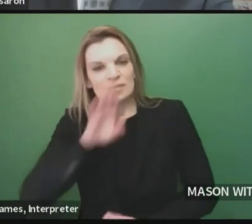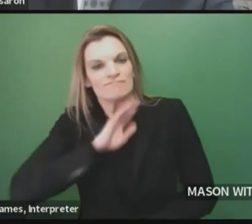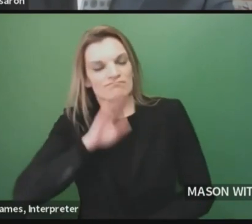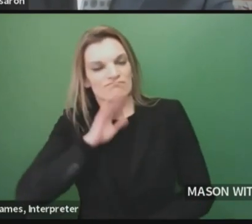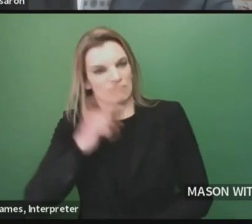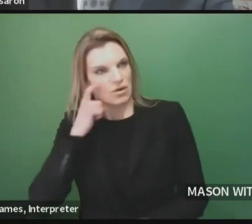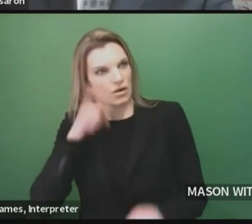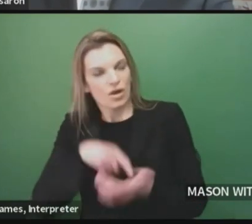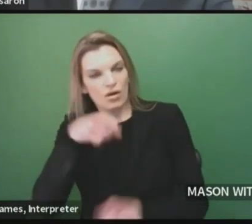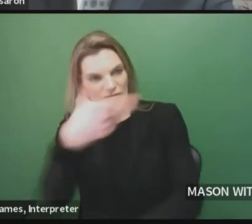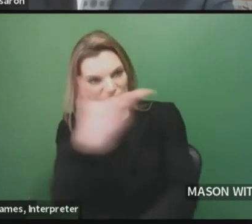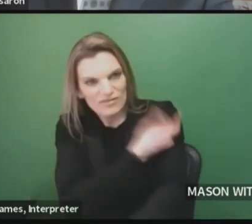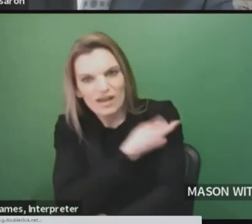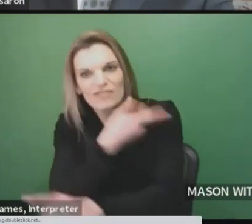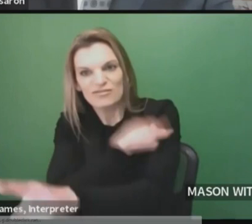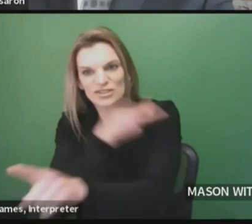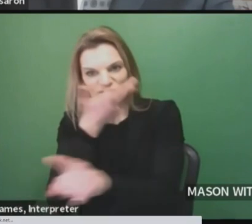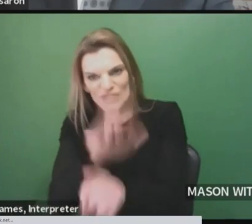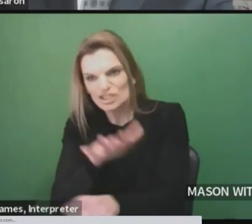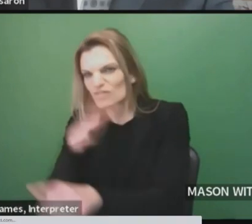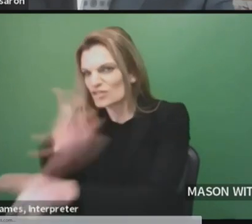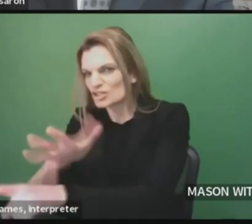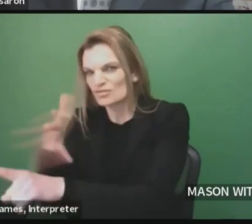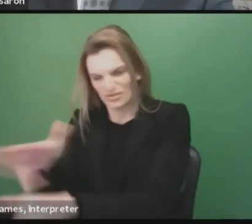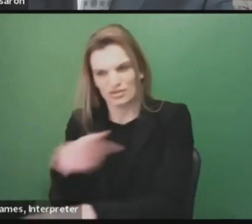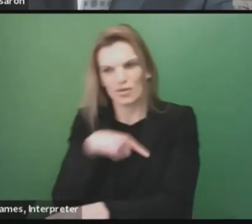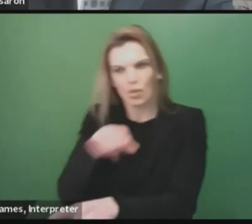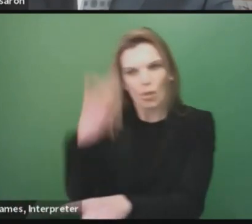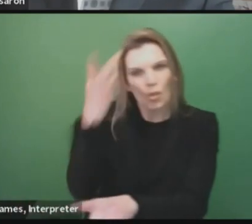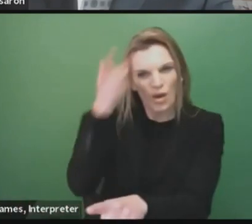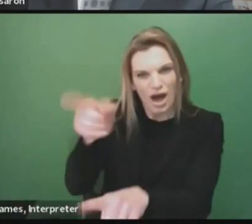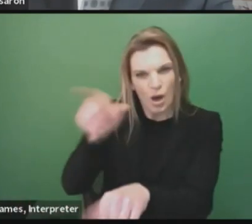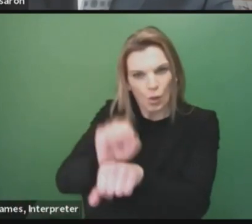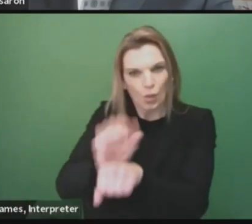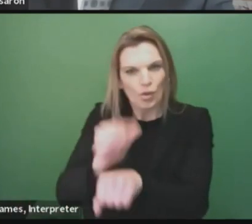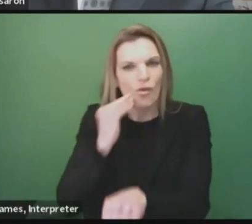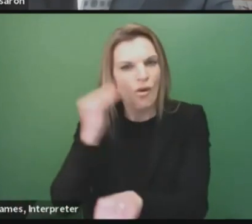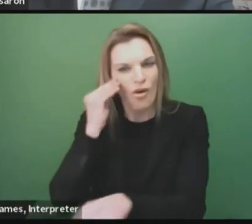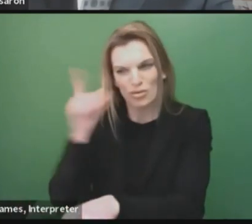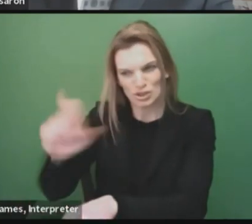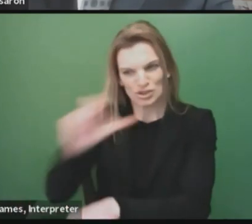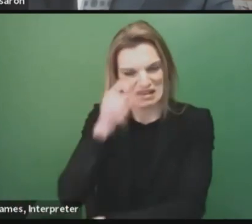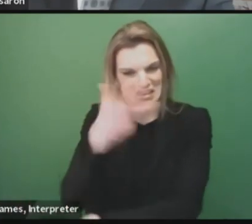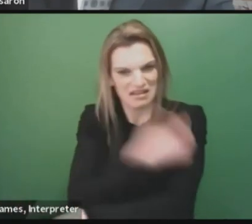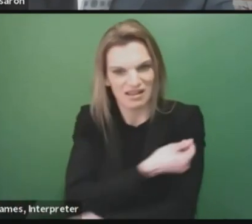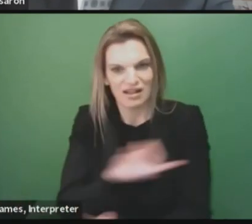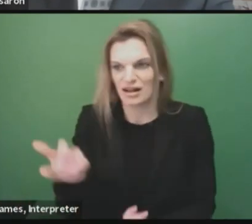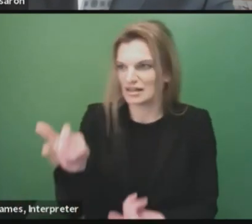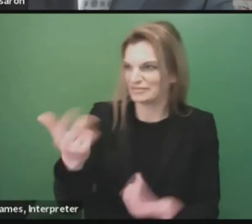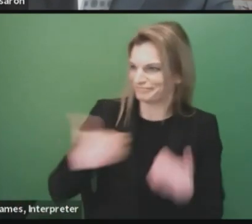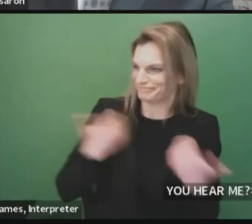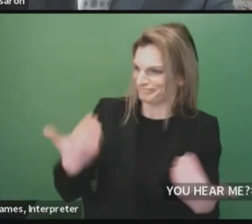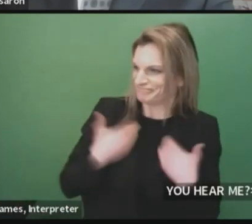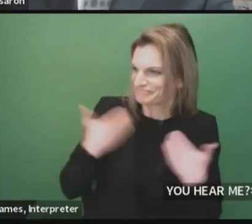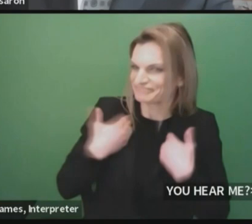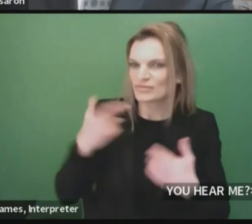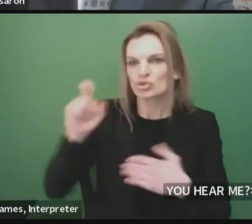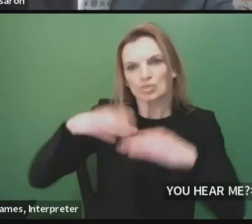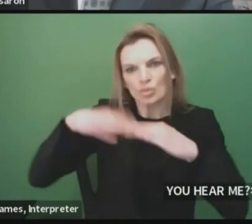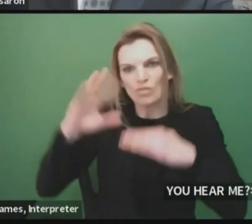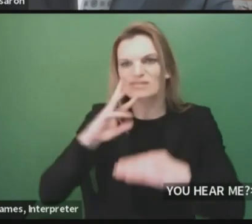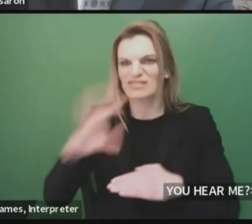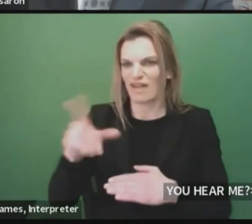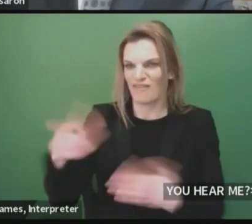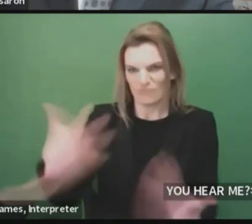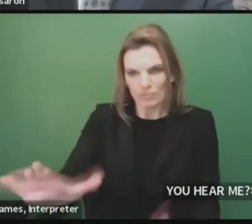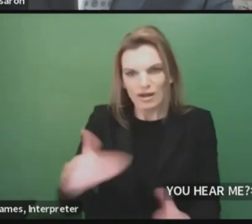In some cases, people who are working from home, not over 65, don't have an underlying condition. In some cases, they are getting